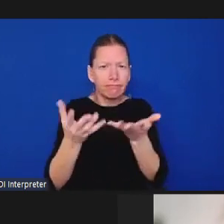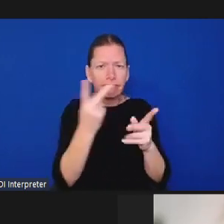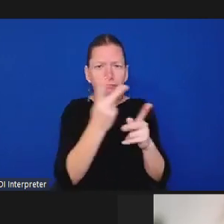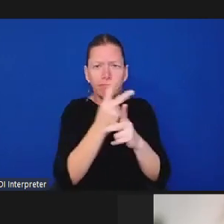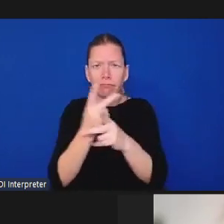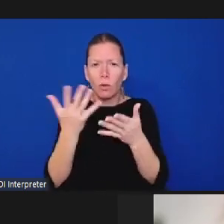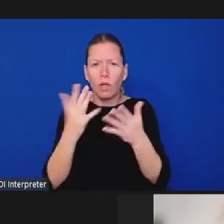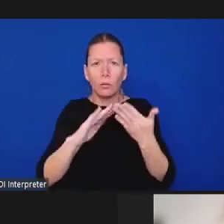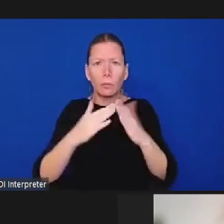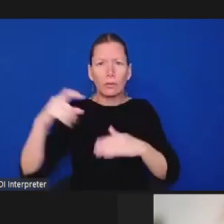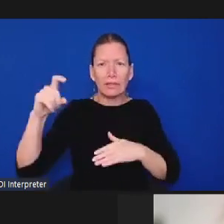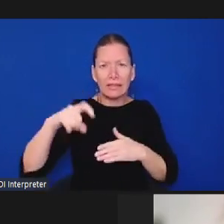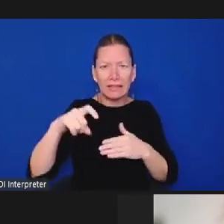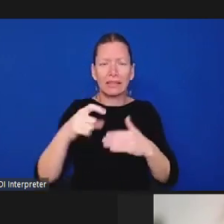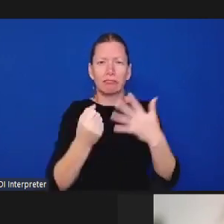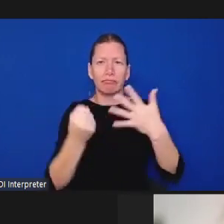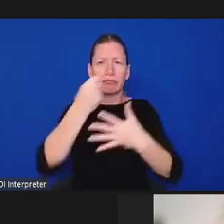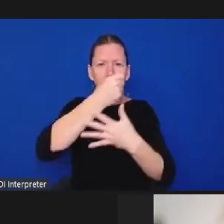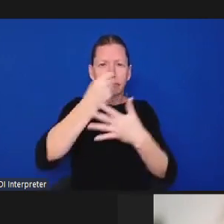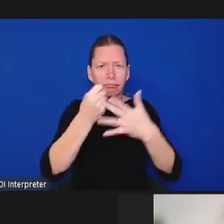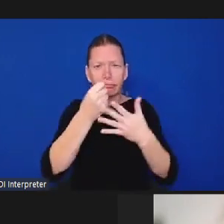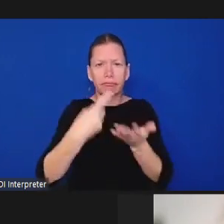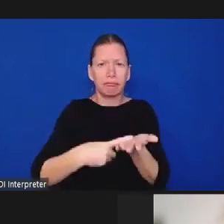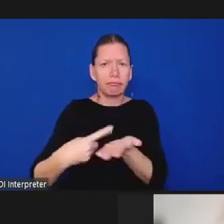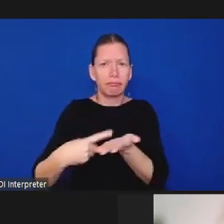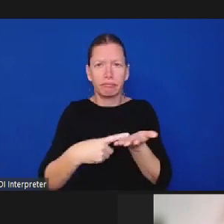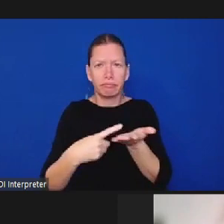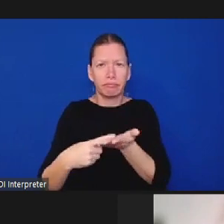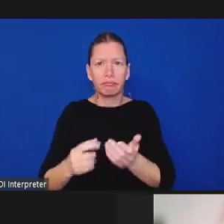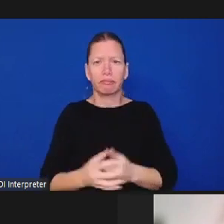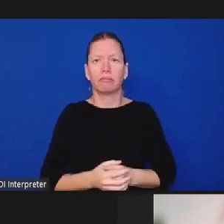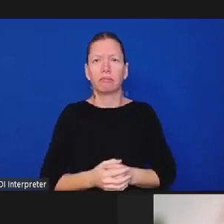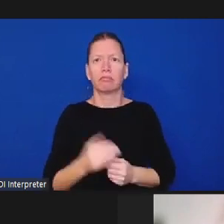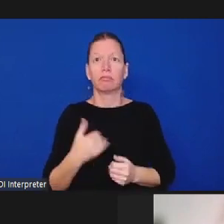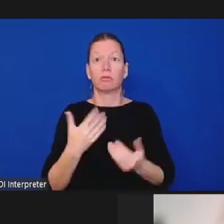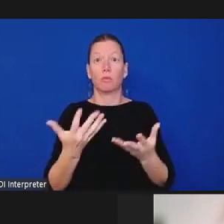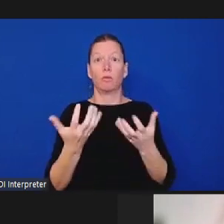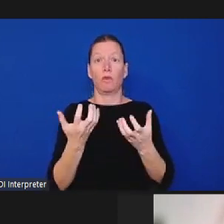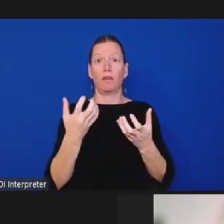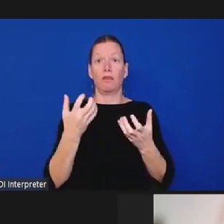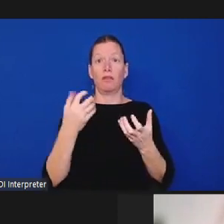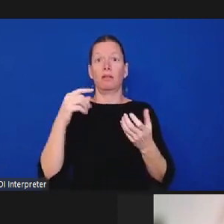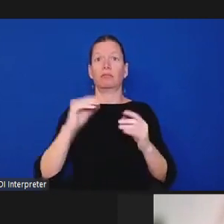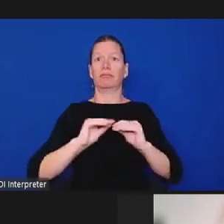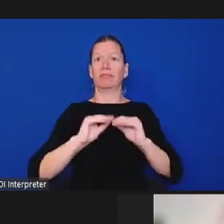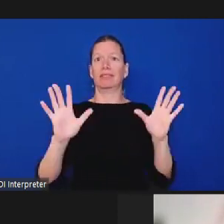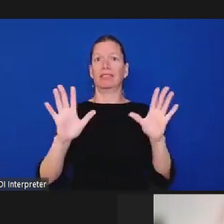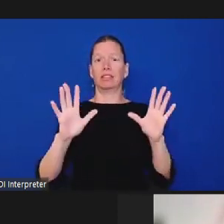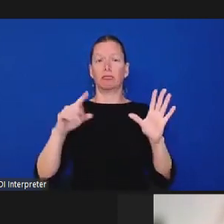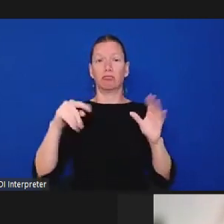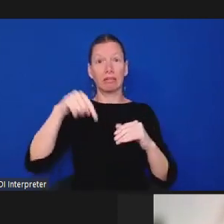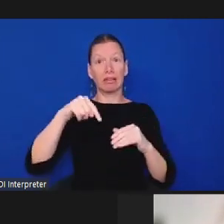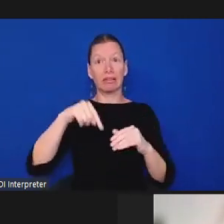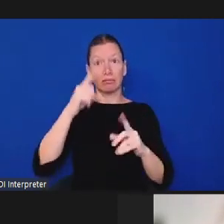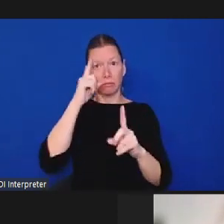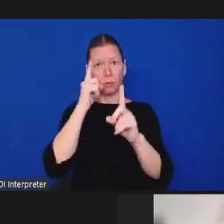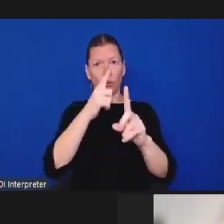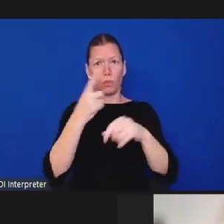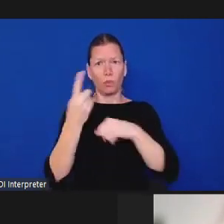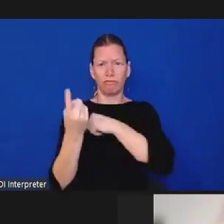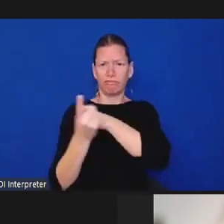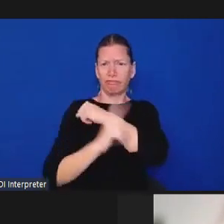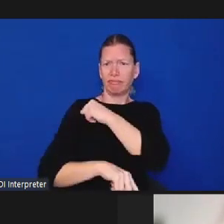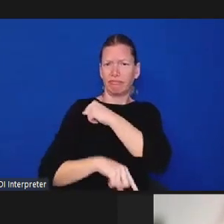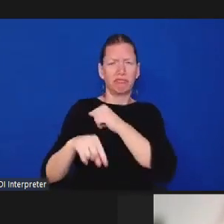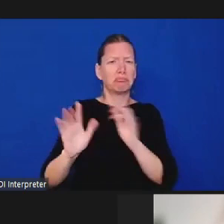is not intended to be punitive toward anyone. I believe that civic dialogue leads to better policy and